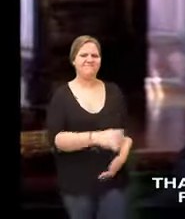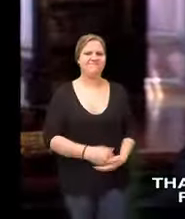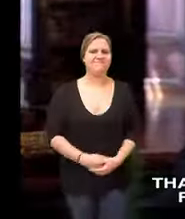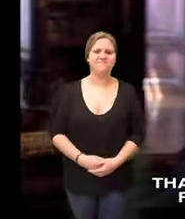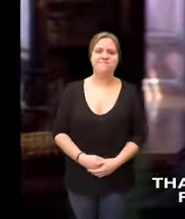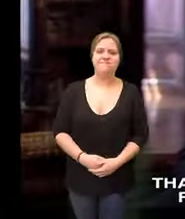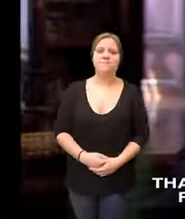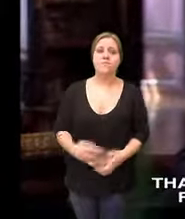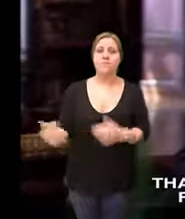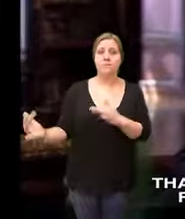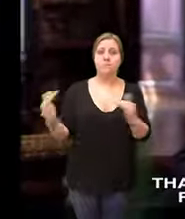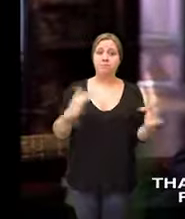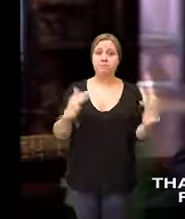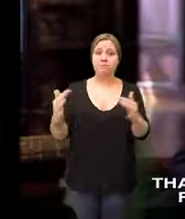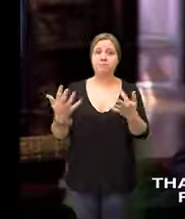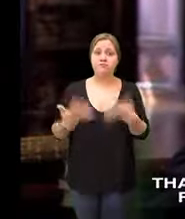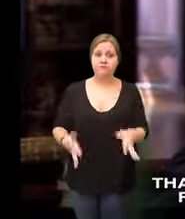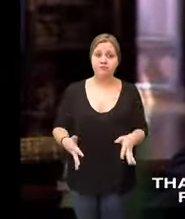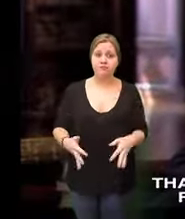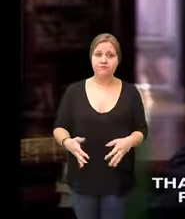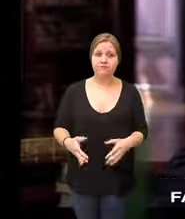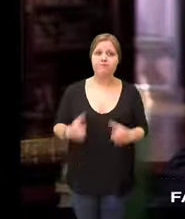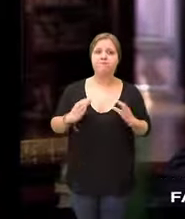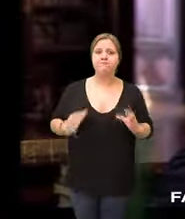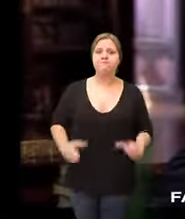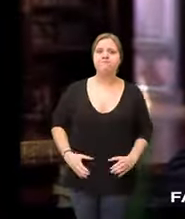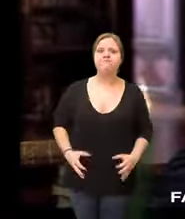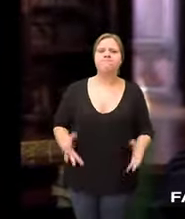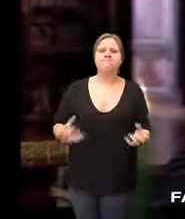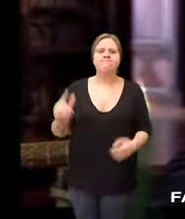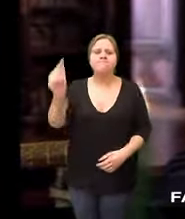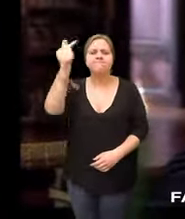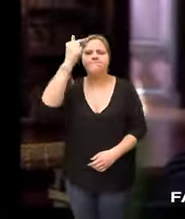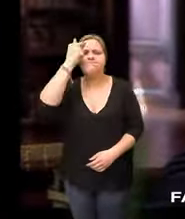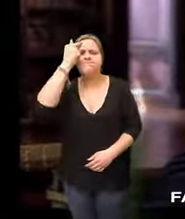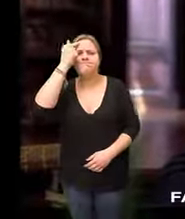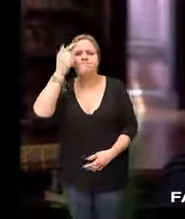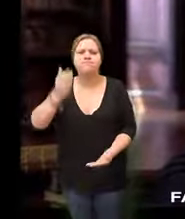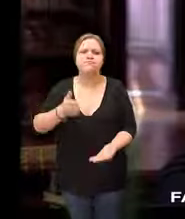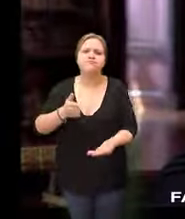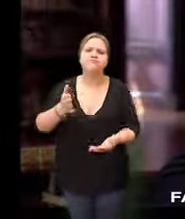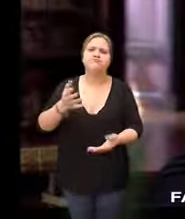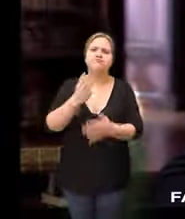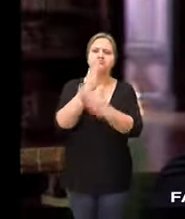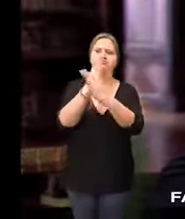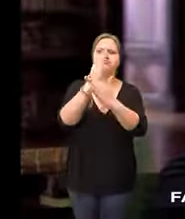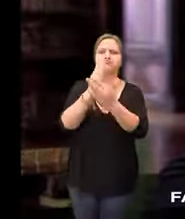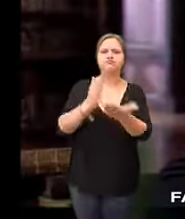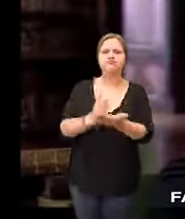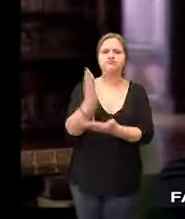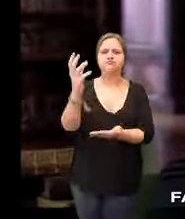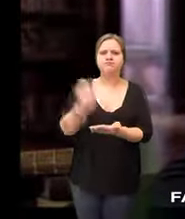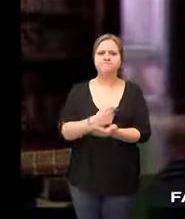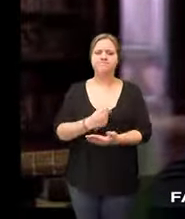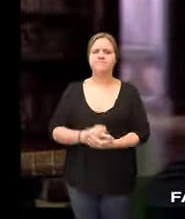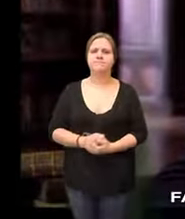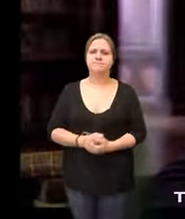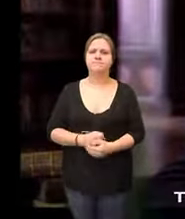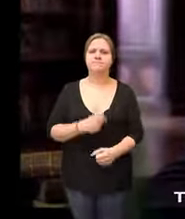that preserves the freedoms for which people fought. This was the problem facing the 13 states in